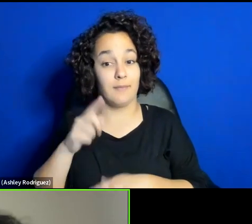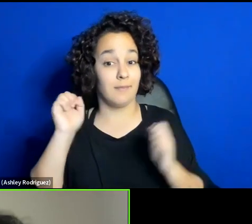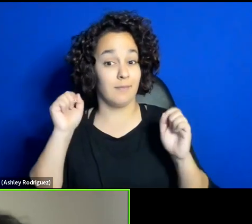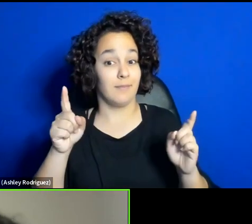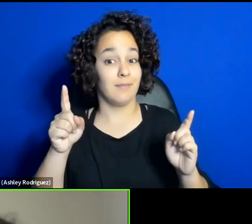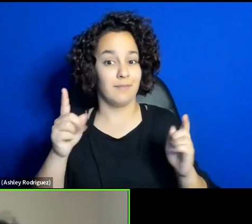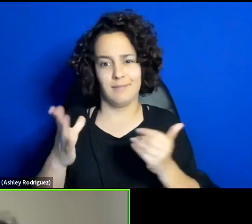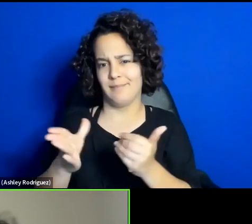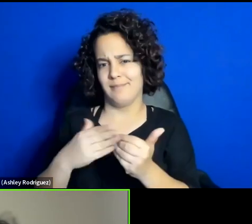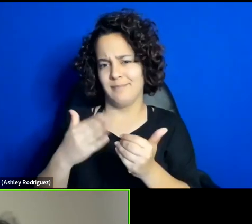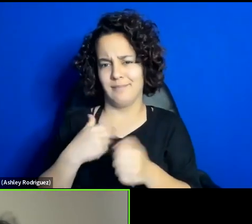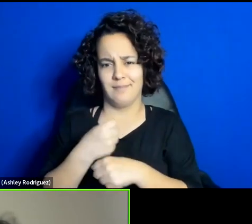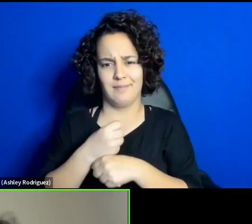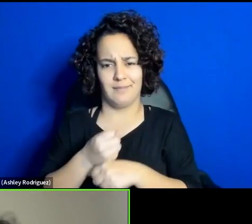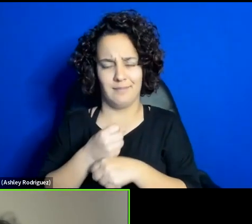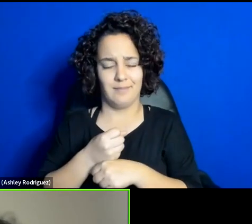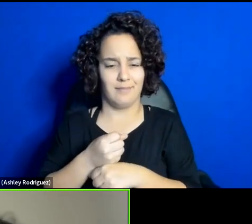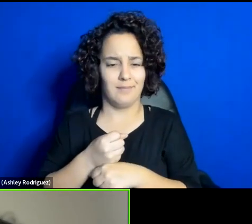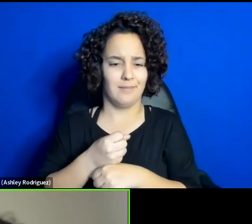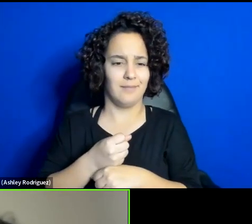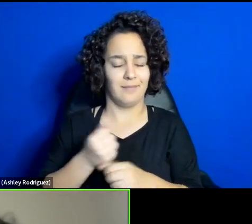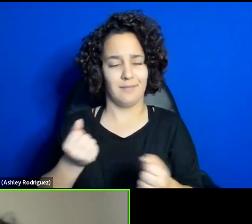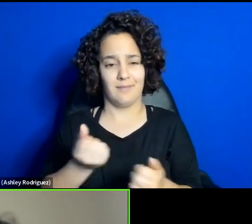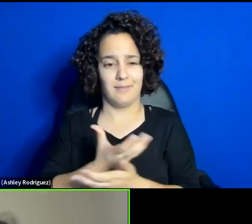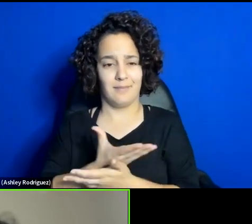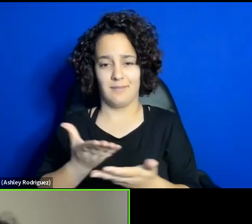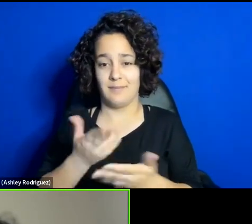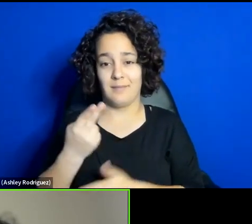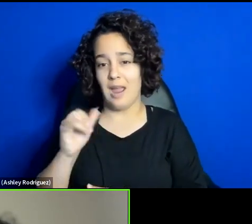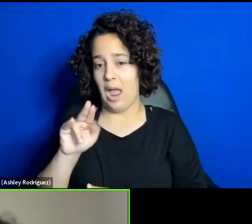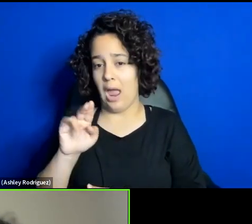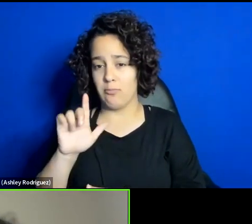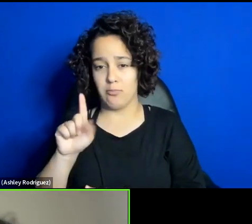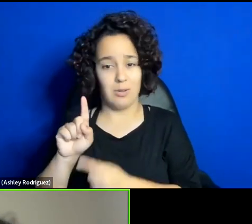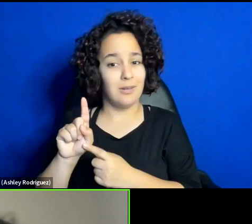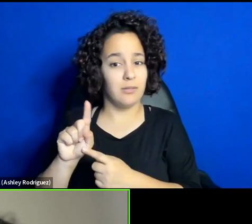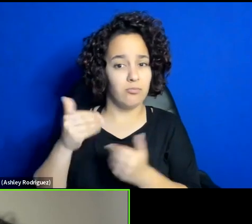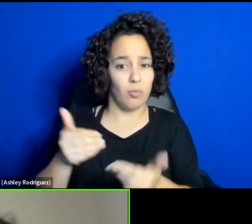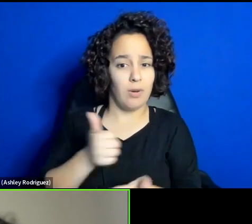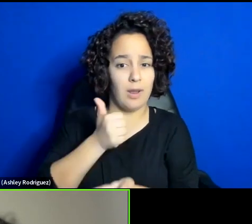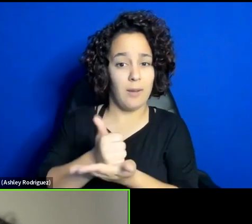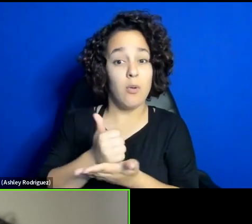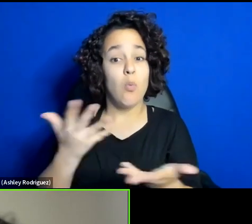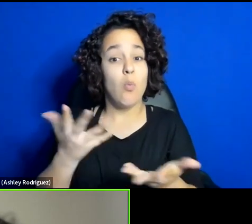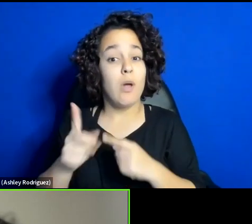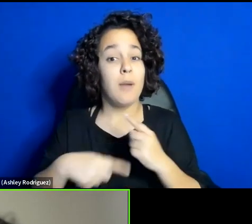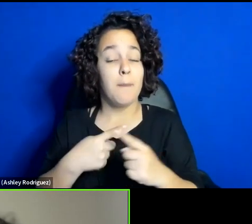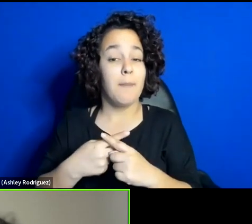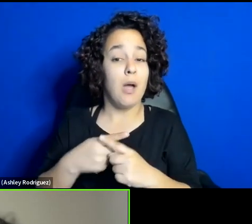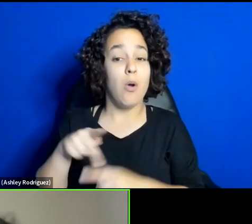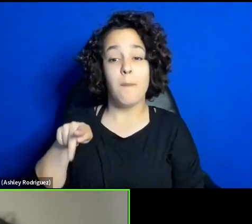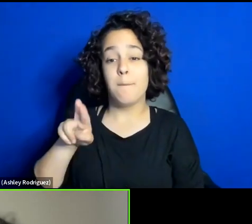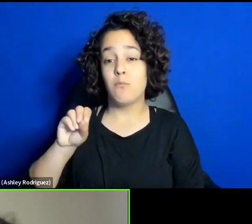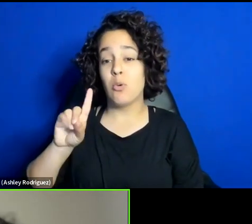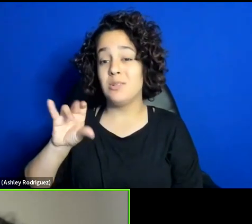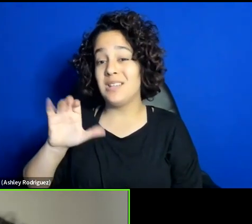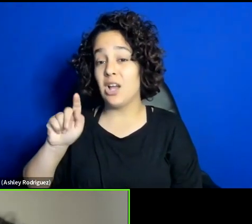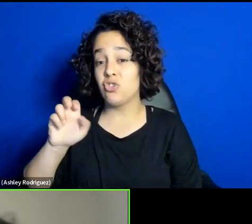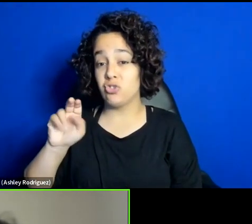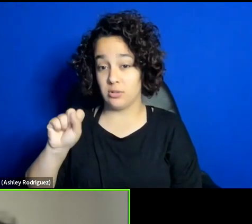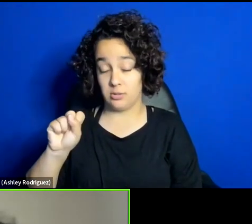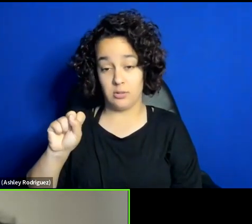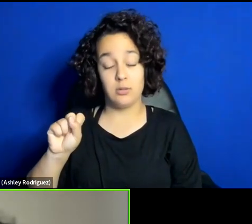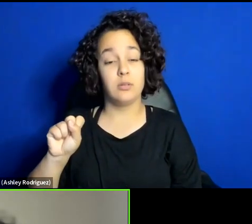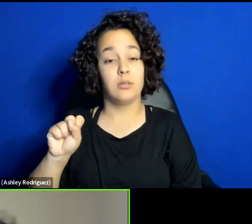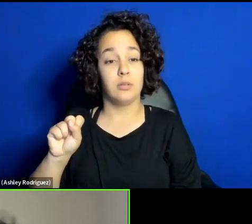easy to make things hybrid and help. Azad What about productions? What about the reality of the